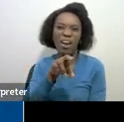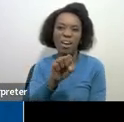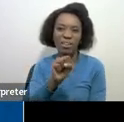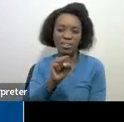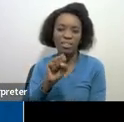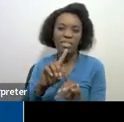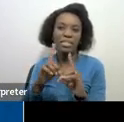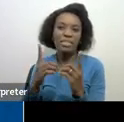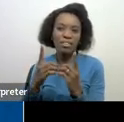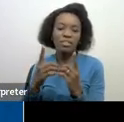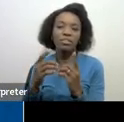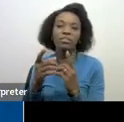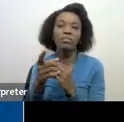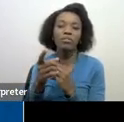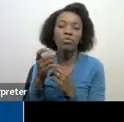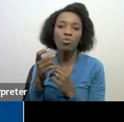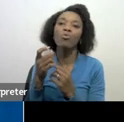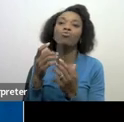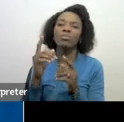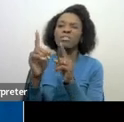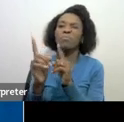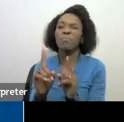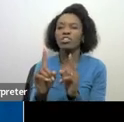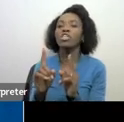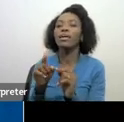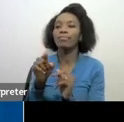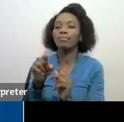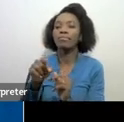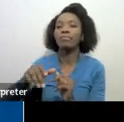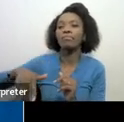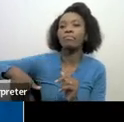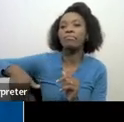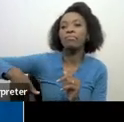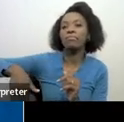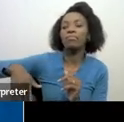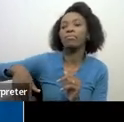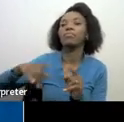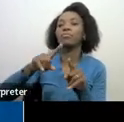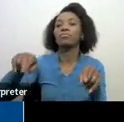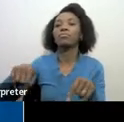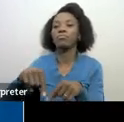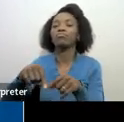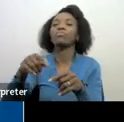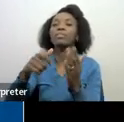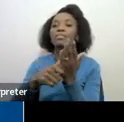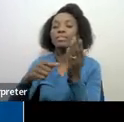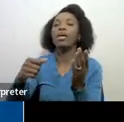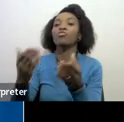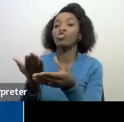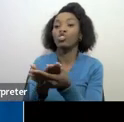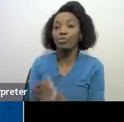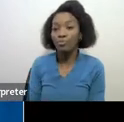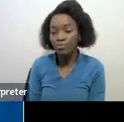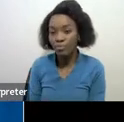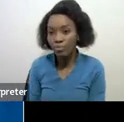specialized that in outstanding returns I'm responsible for automated debt so today I'll be sharing with you a